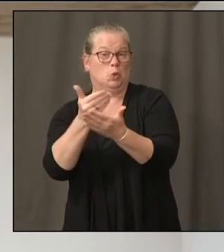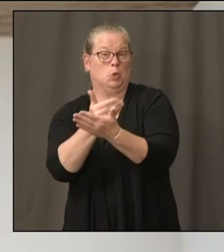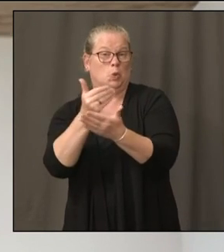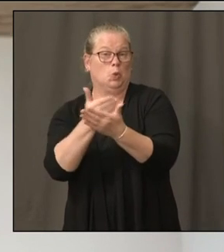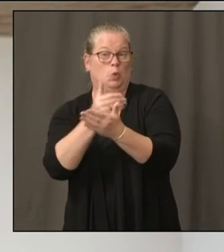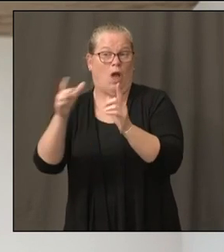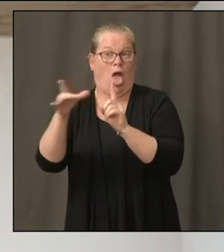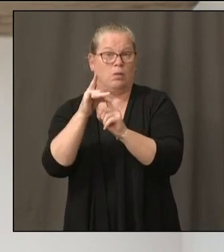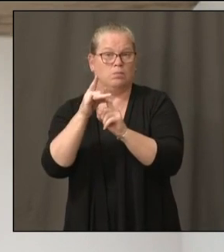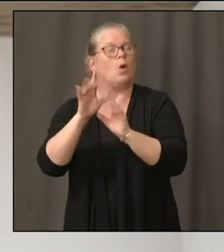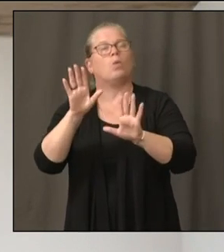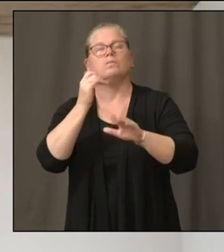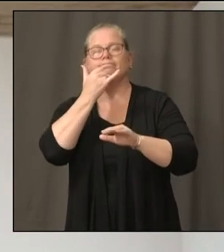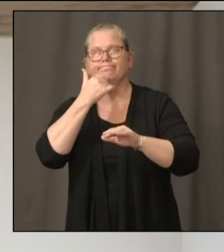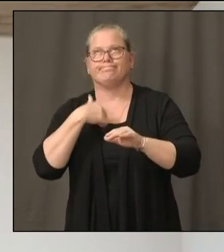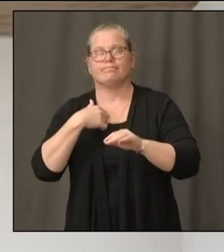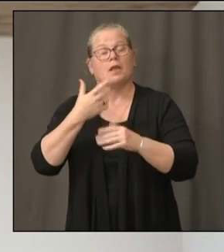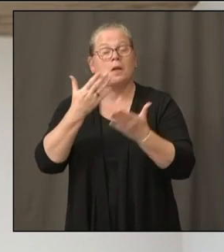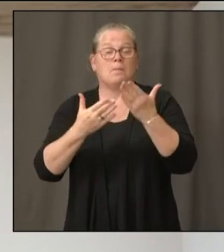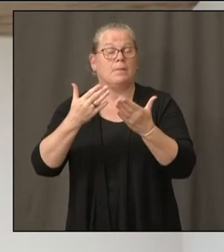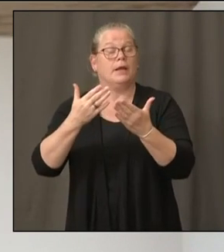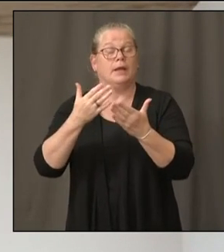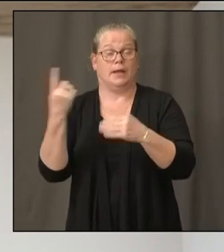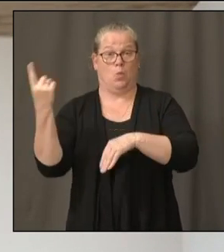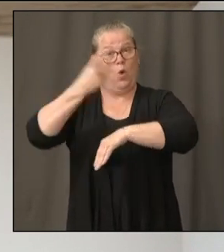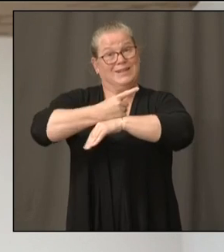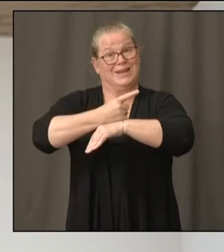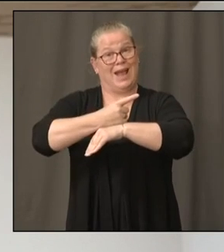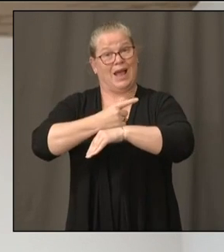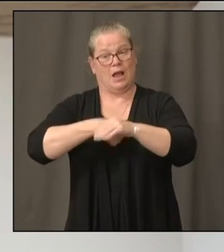cases in a day, that there's probably 10 times that many.